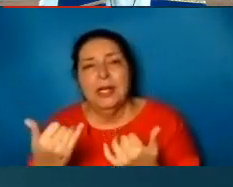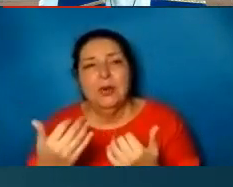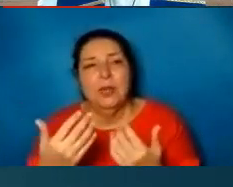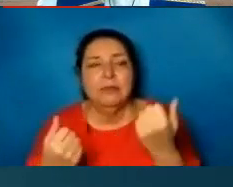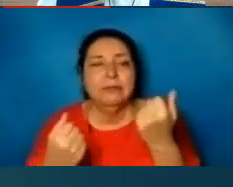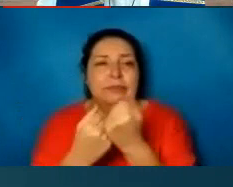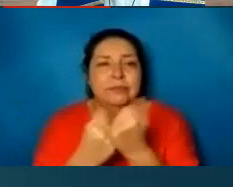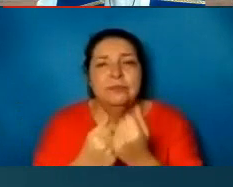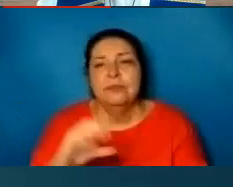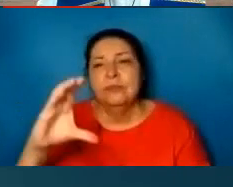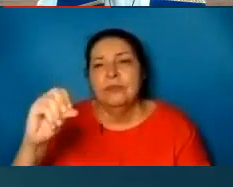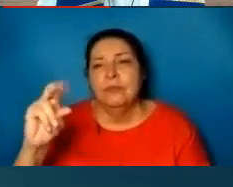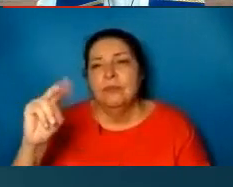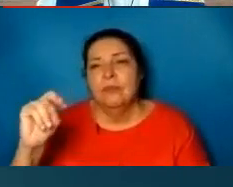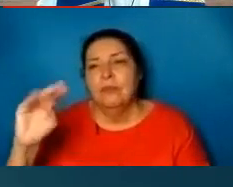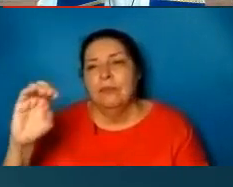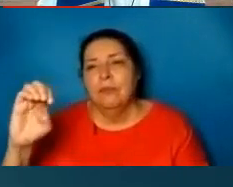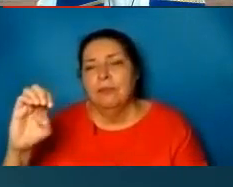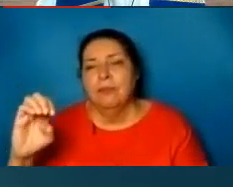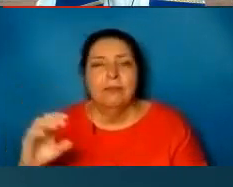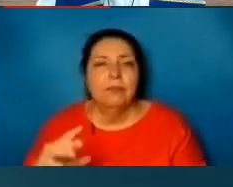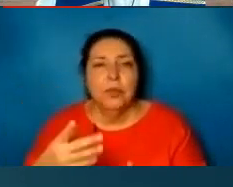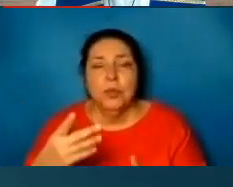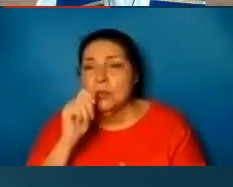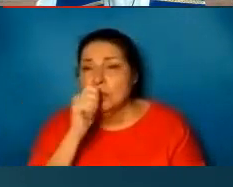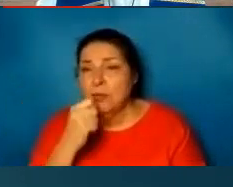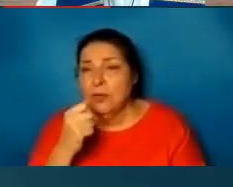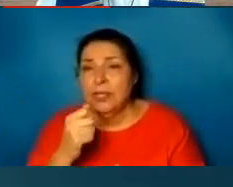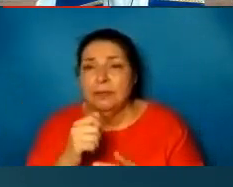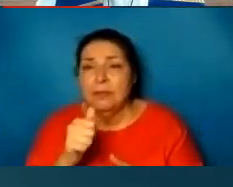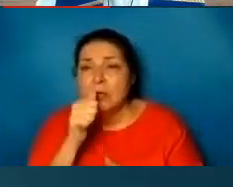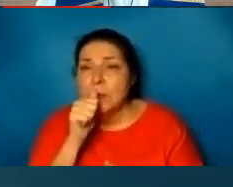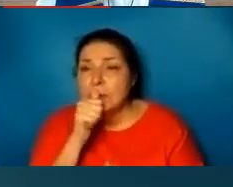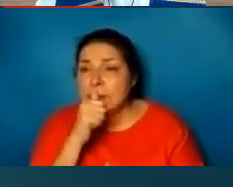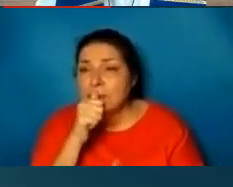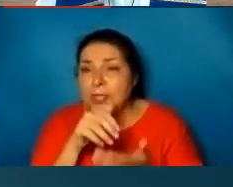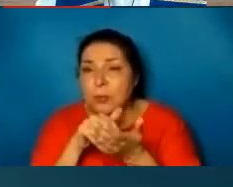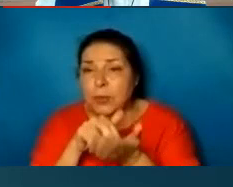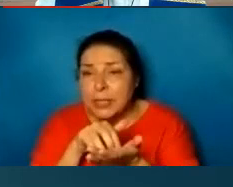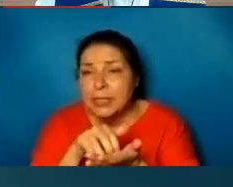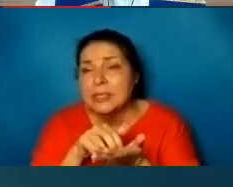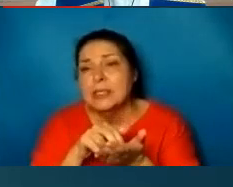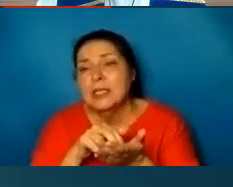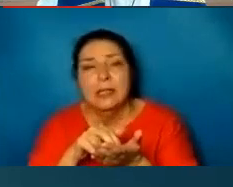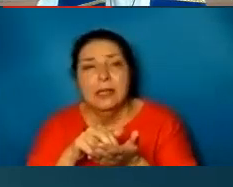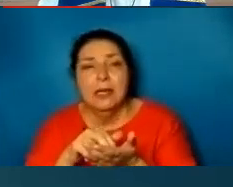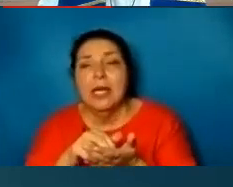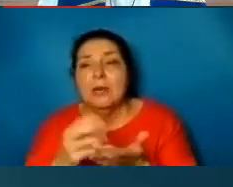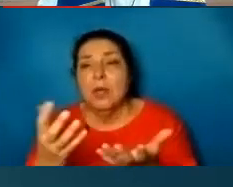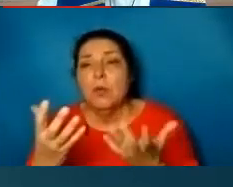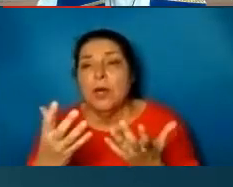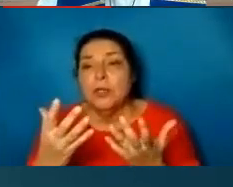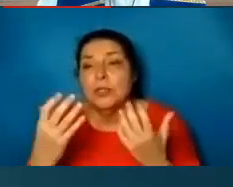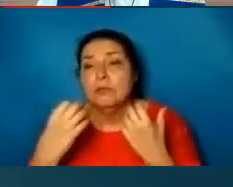Who is suffering and is suffering weakness and would like her